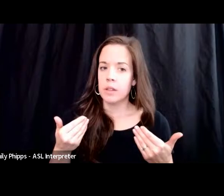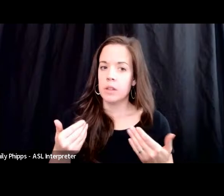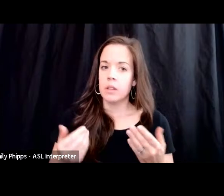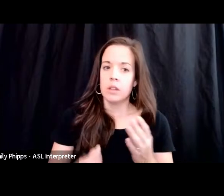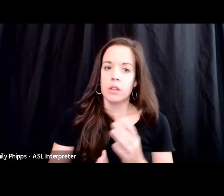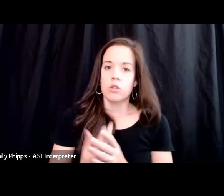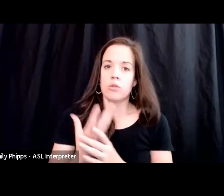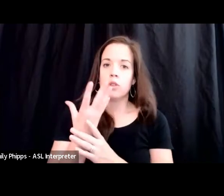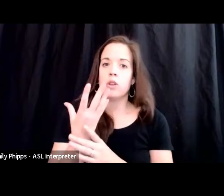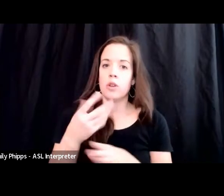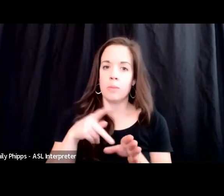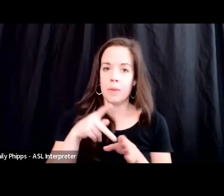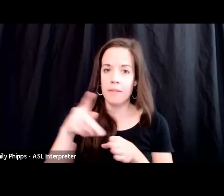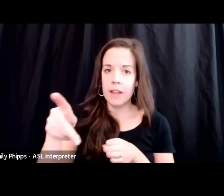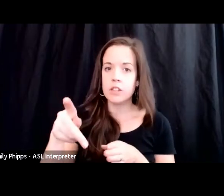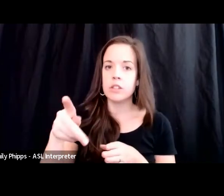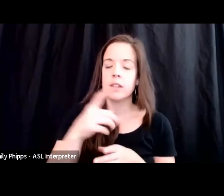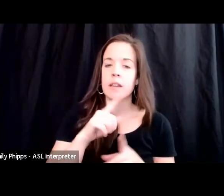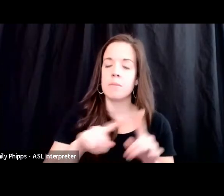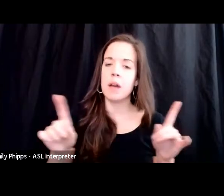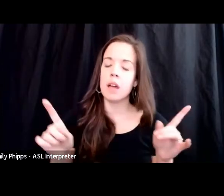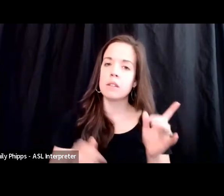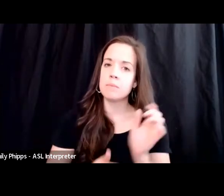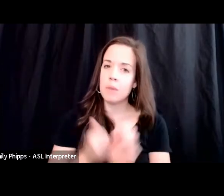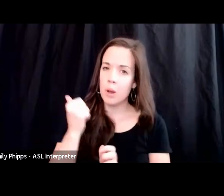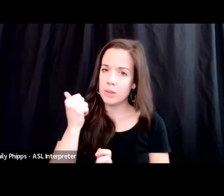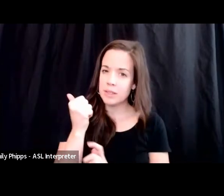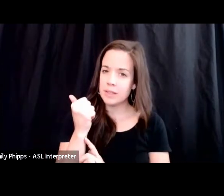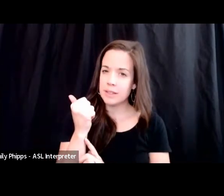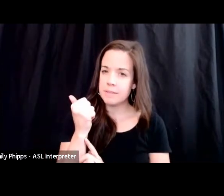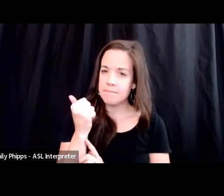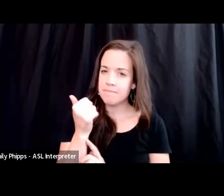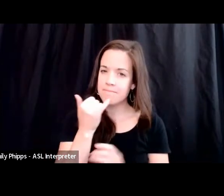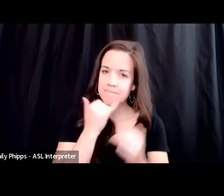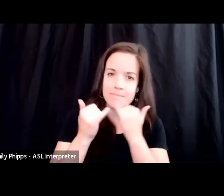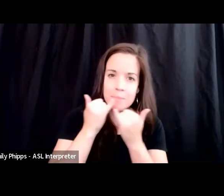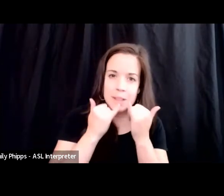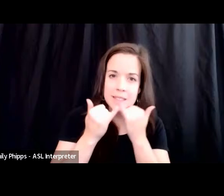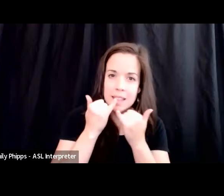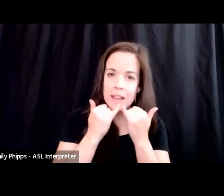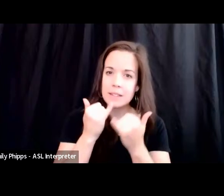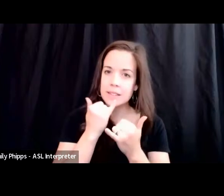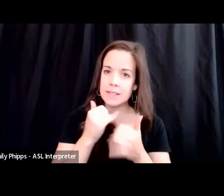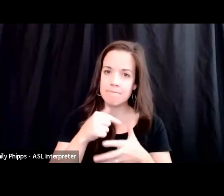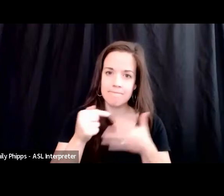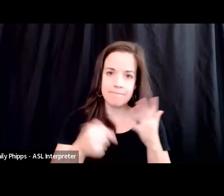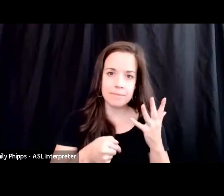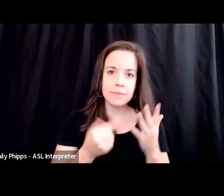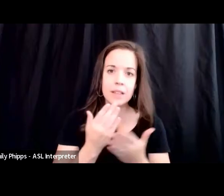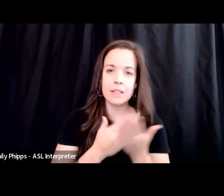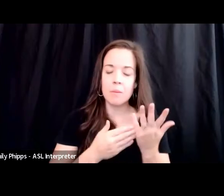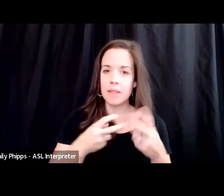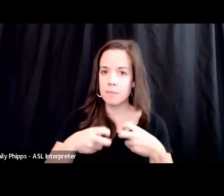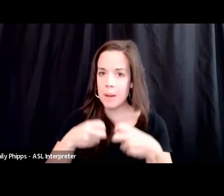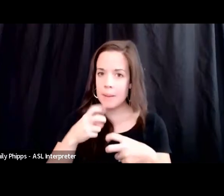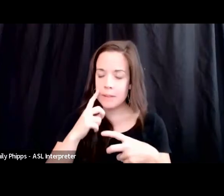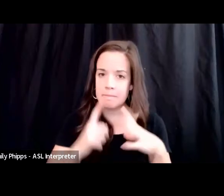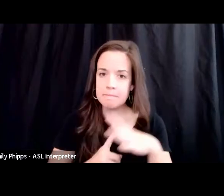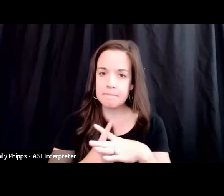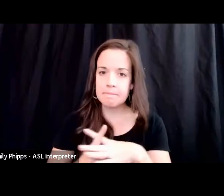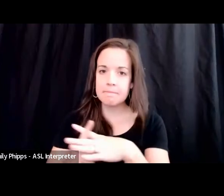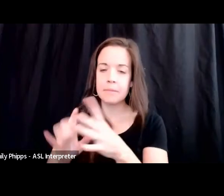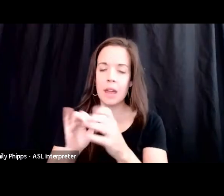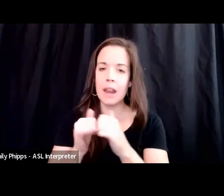professionally, but mostly the mistakes I made, some of the bumps in the road, and how I